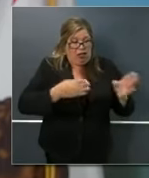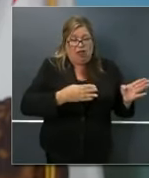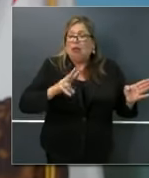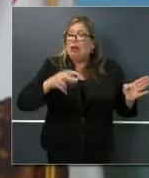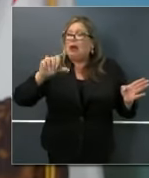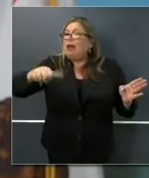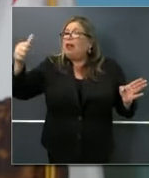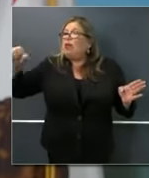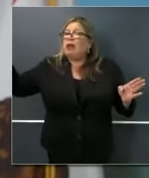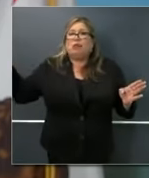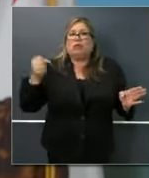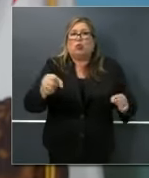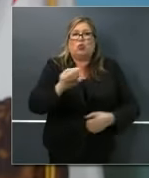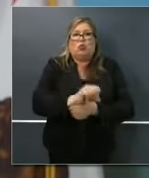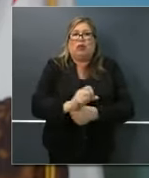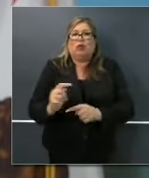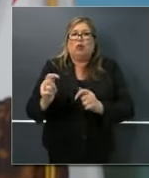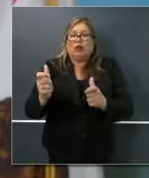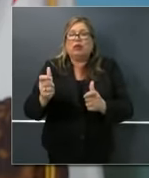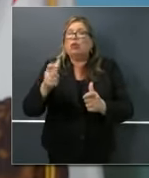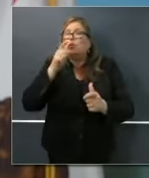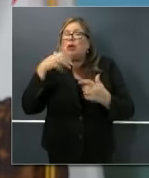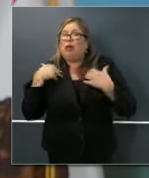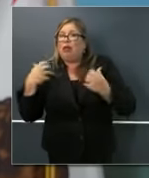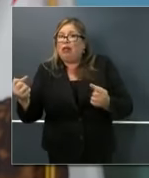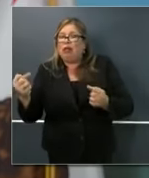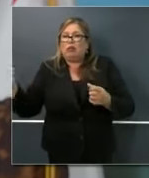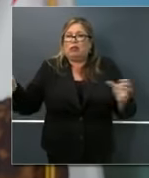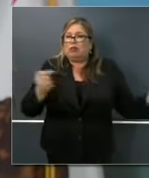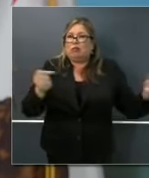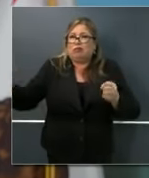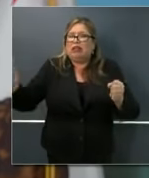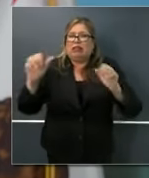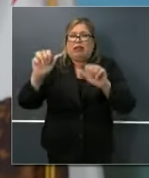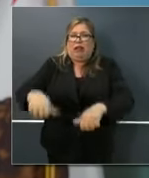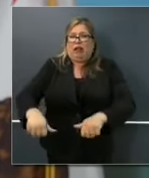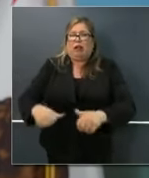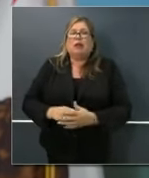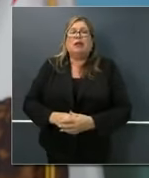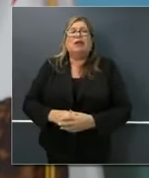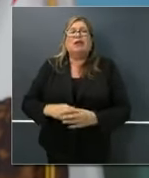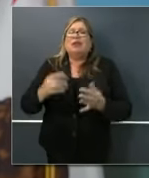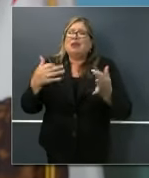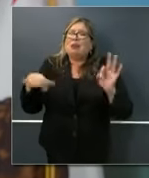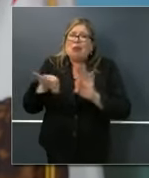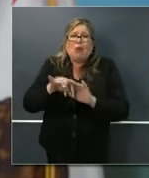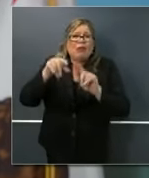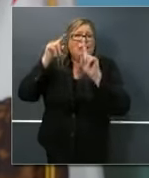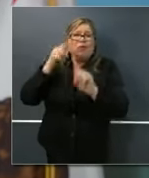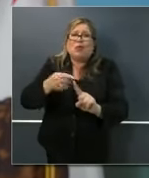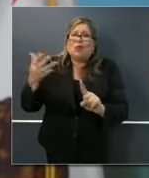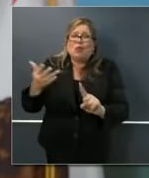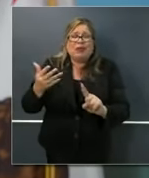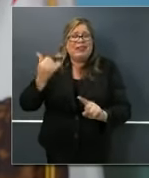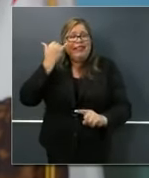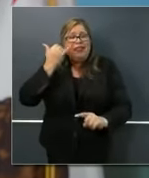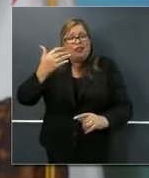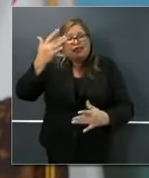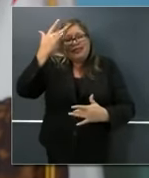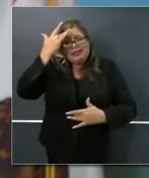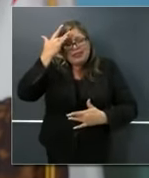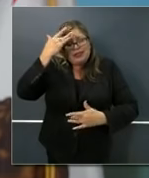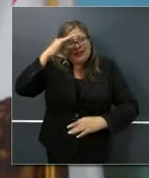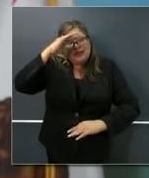people on the line that are otherwise healthier. We just want folks to know they don't have to work when they're sick, if they've been